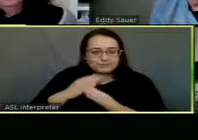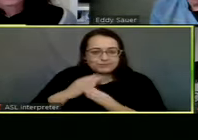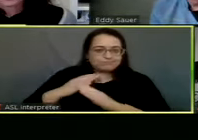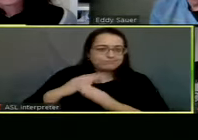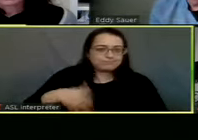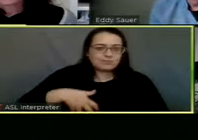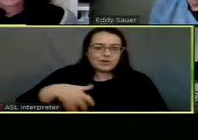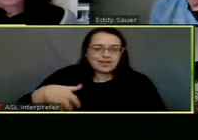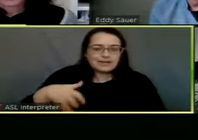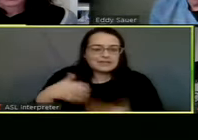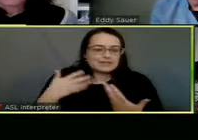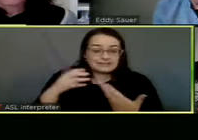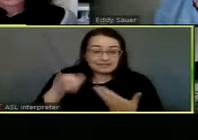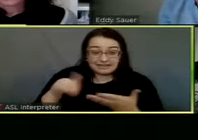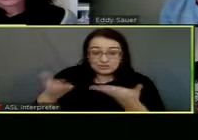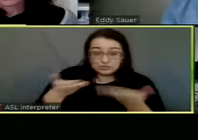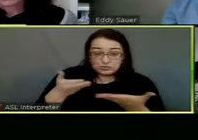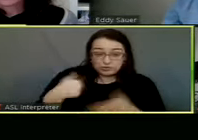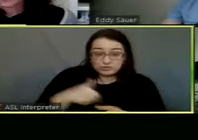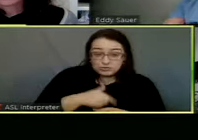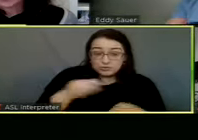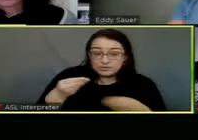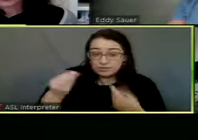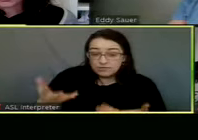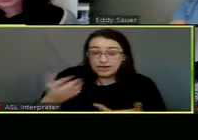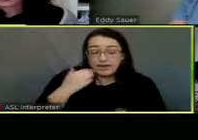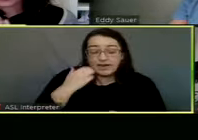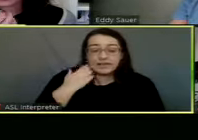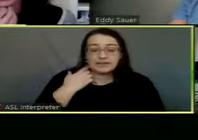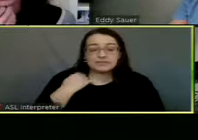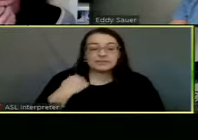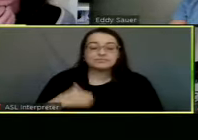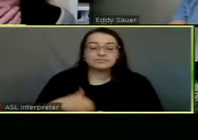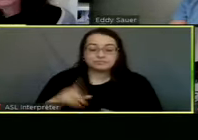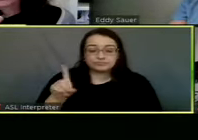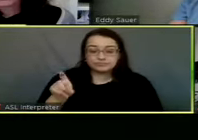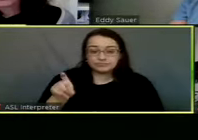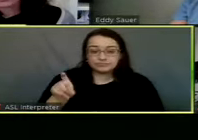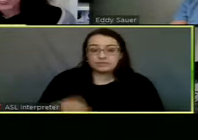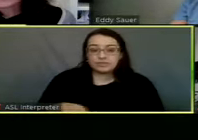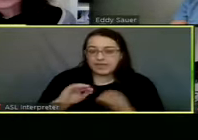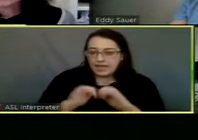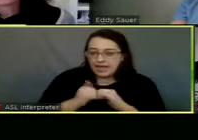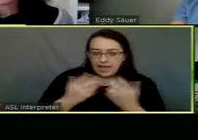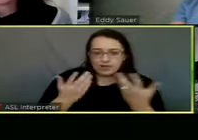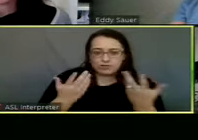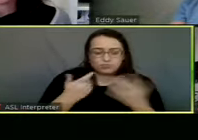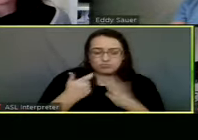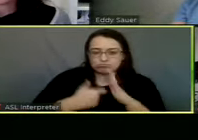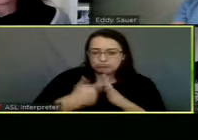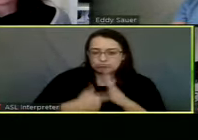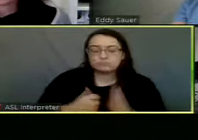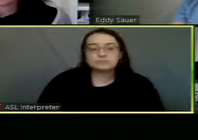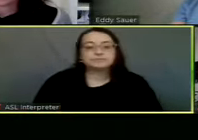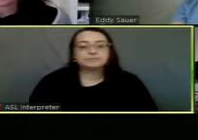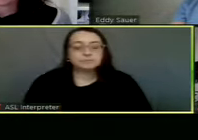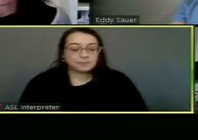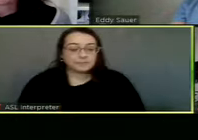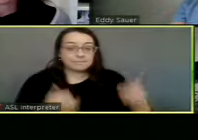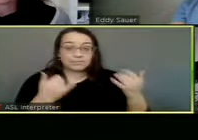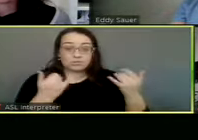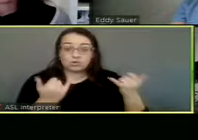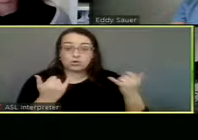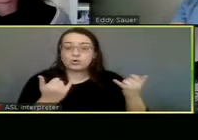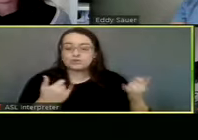that a, is that a service that we offer, um, at the animal shelter and how, how do we price it? So currently